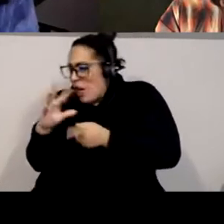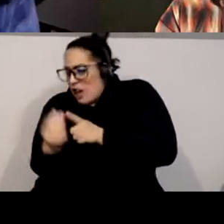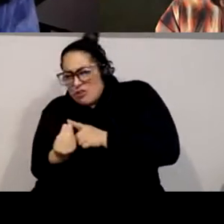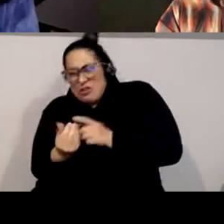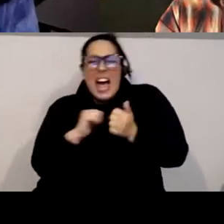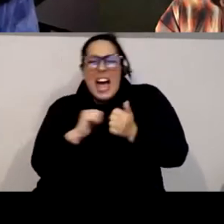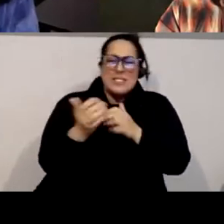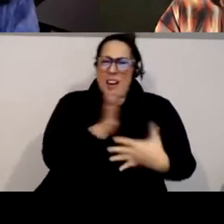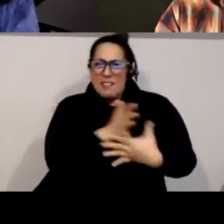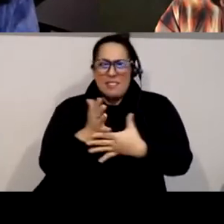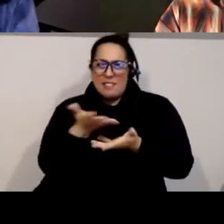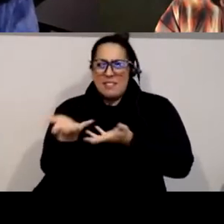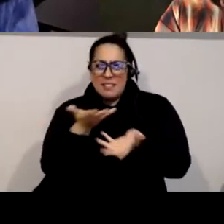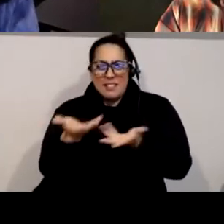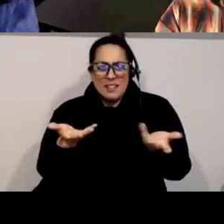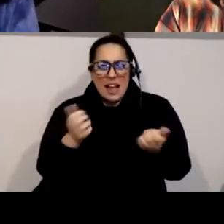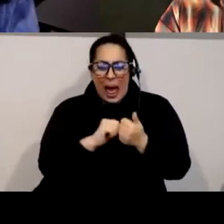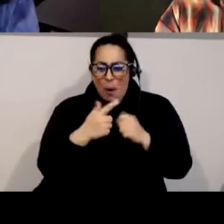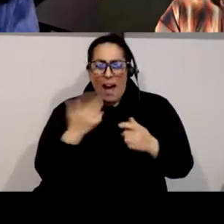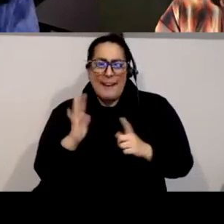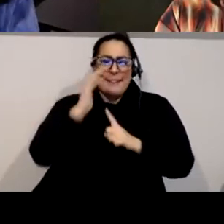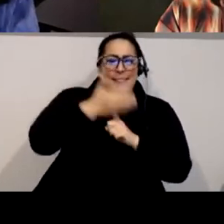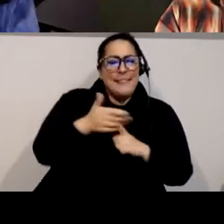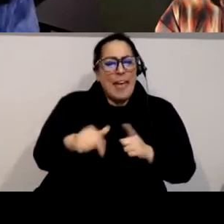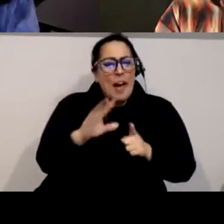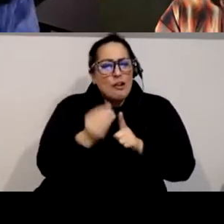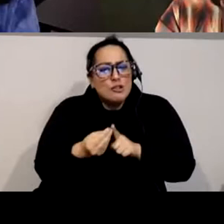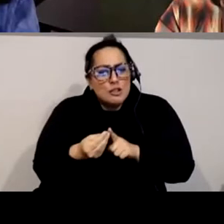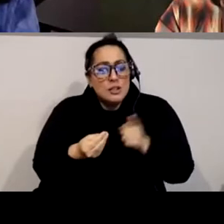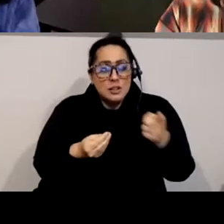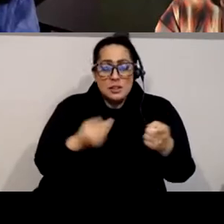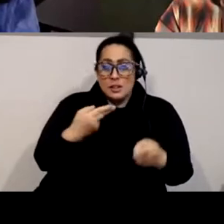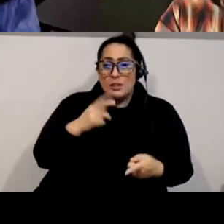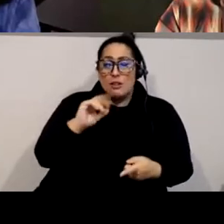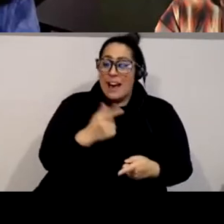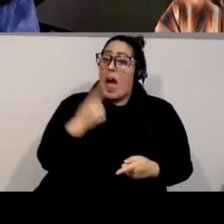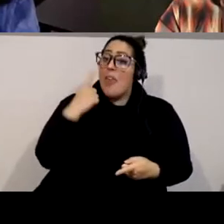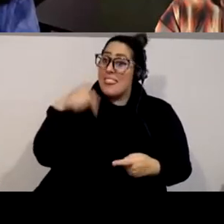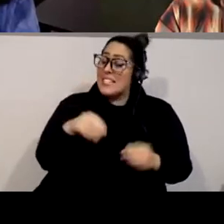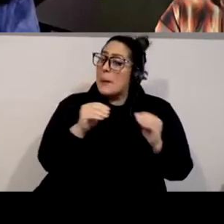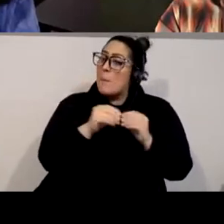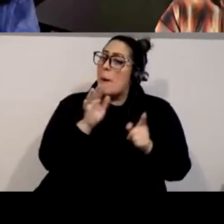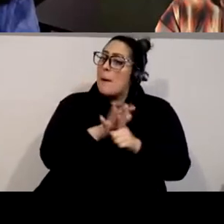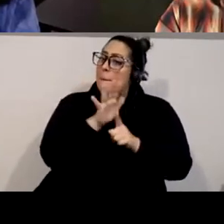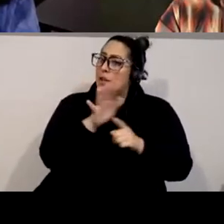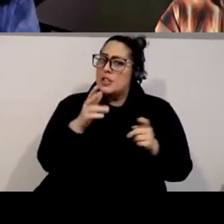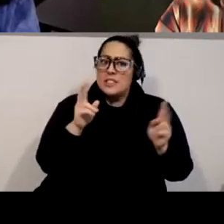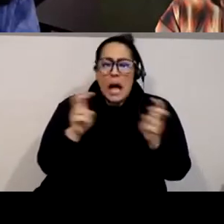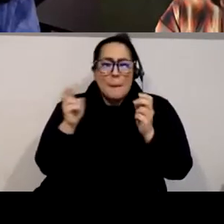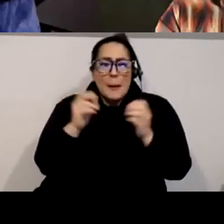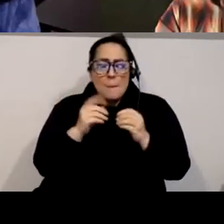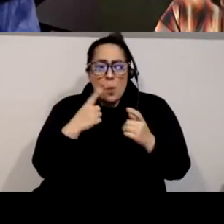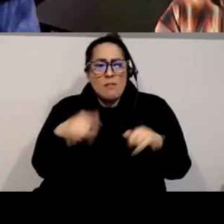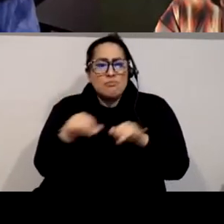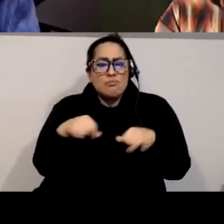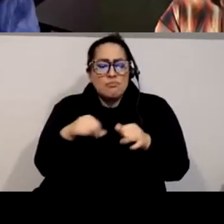it now does anyone want to address that because i think this this is becoming more and more of a topic you know um in